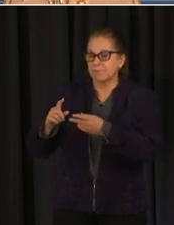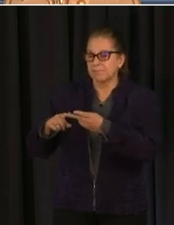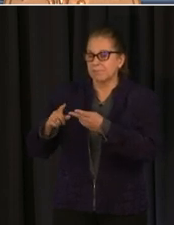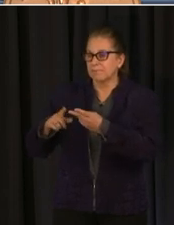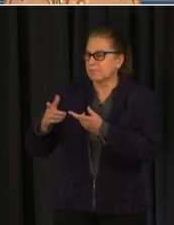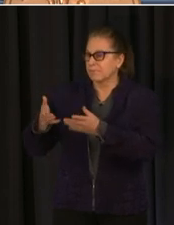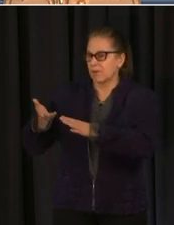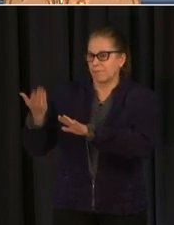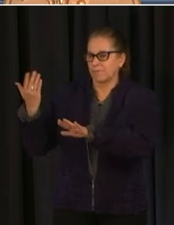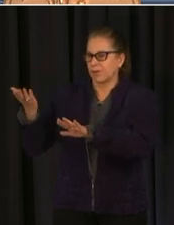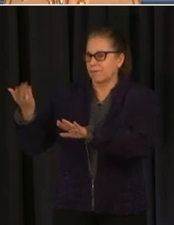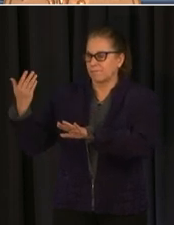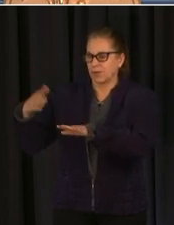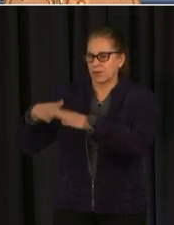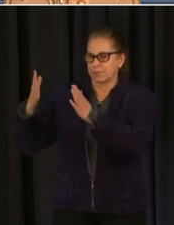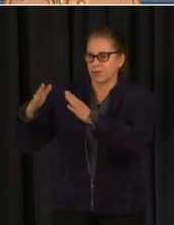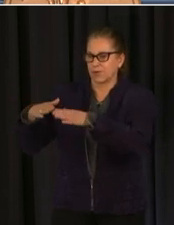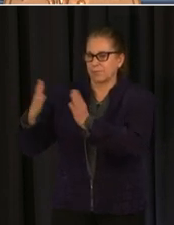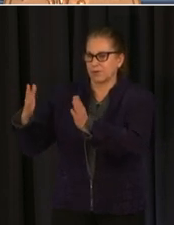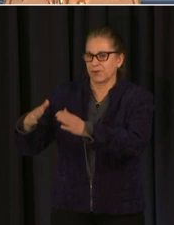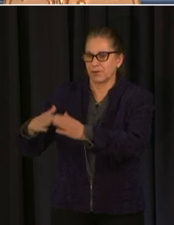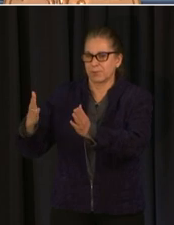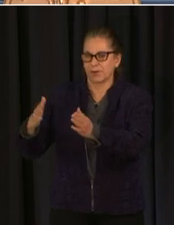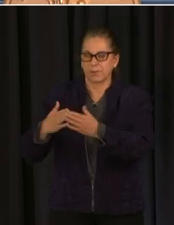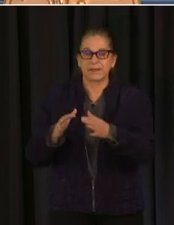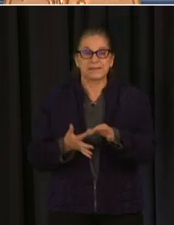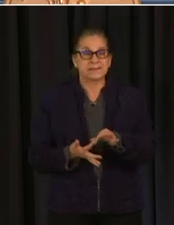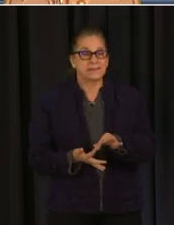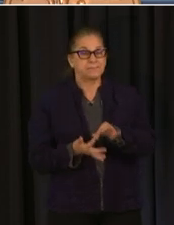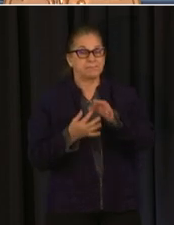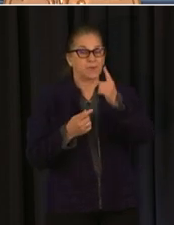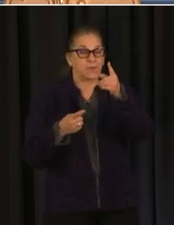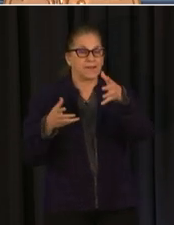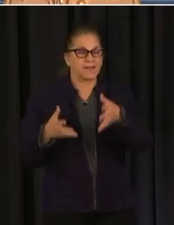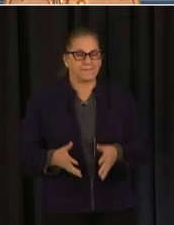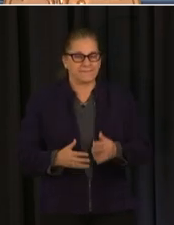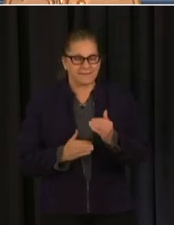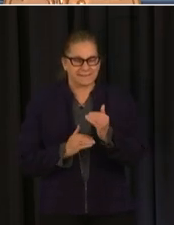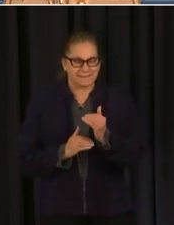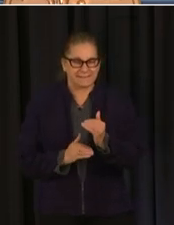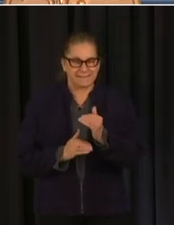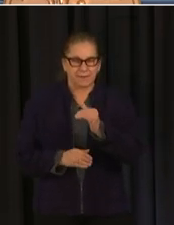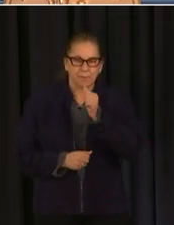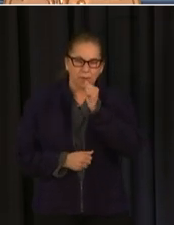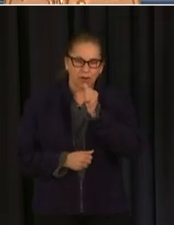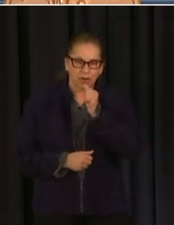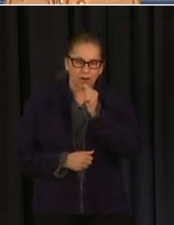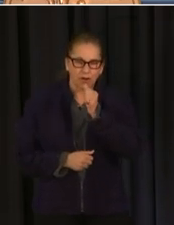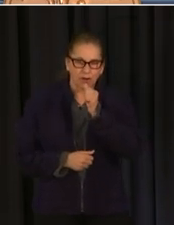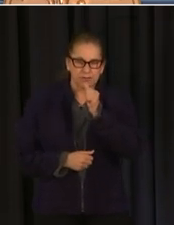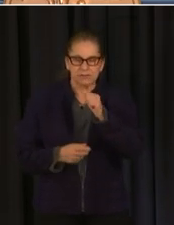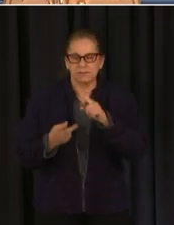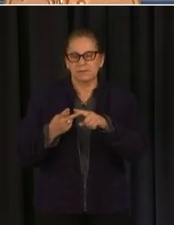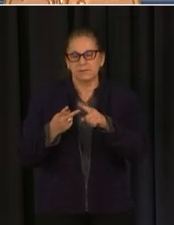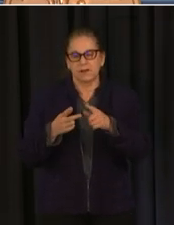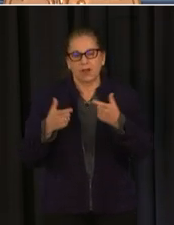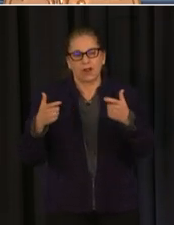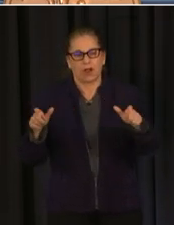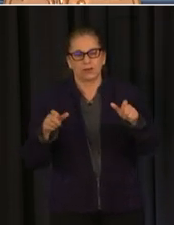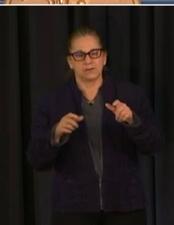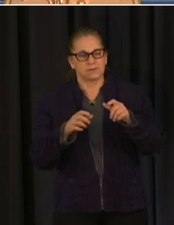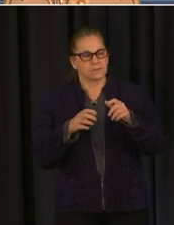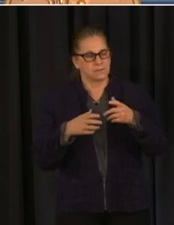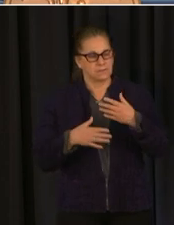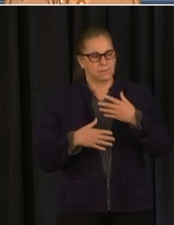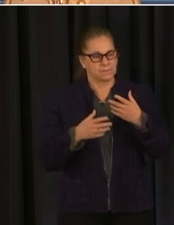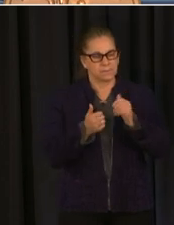lifted except for bars nightclubs and large sport and entertainment venues uh where